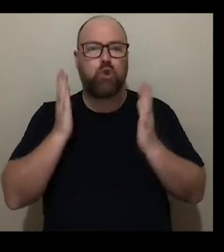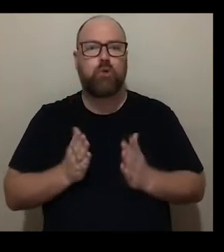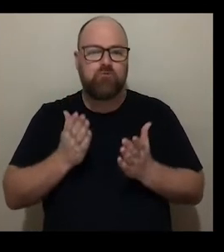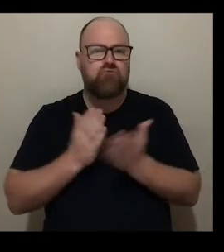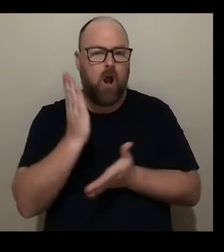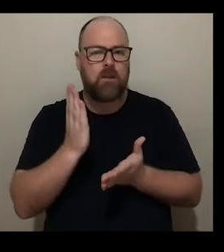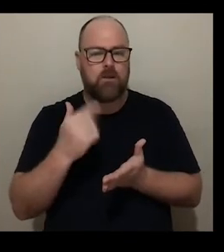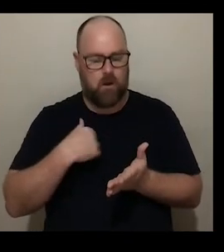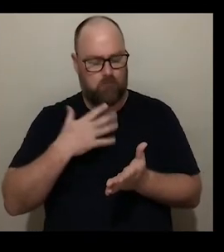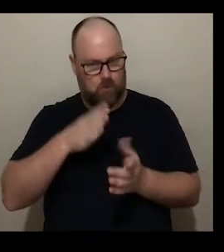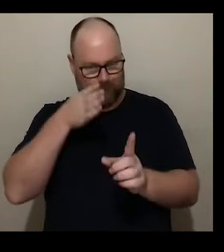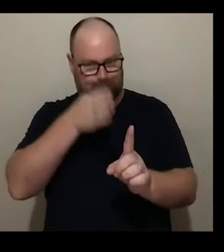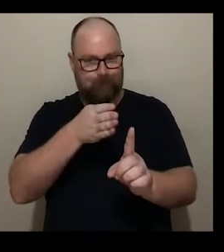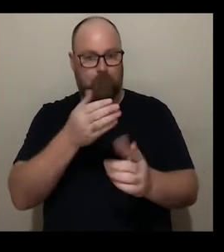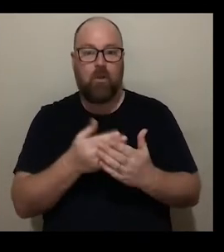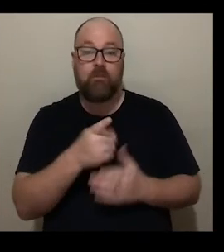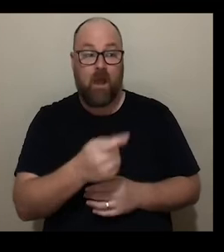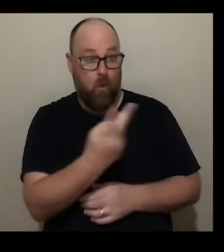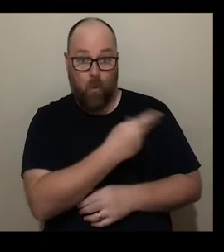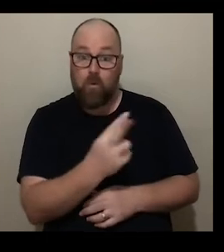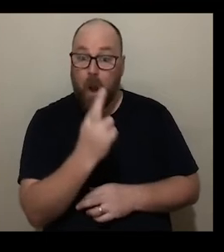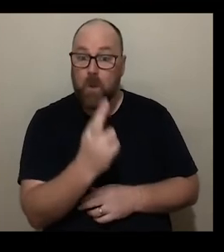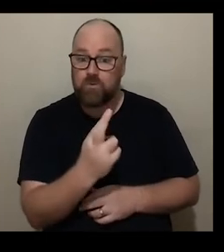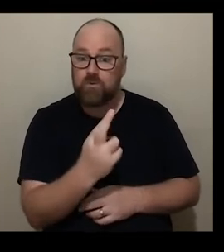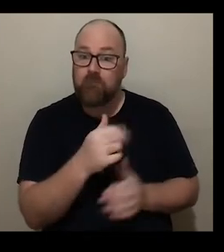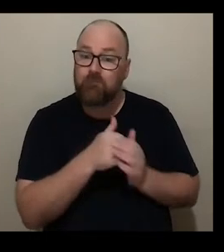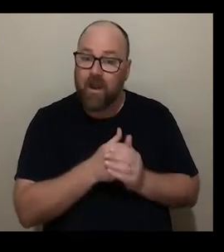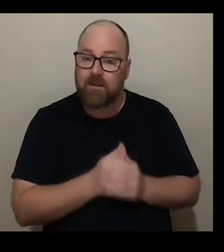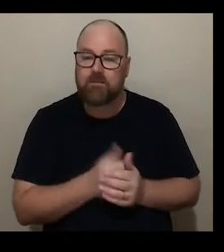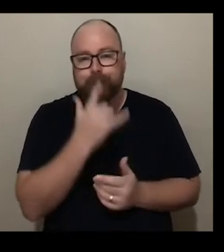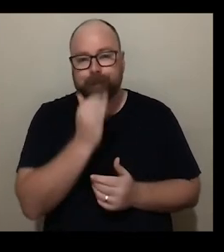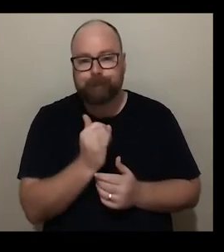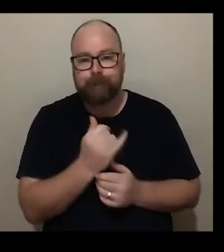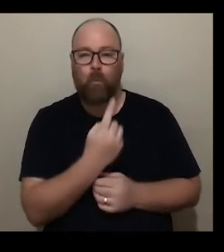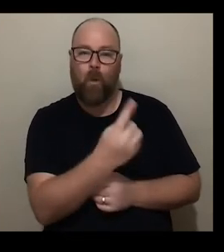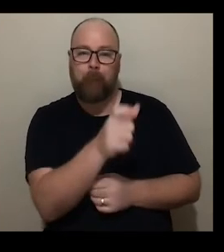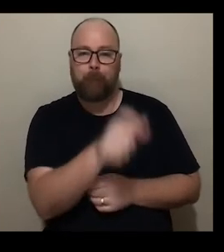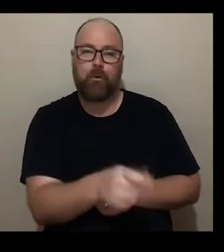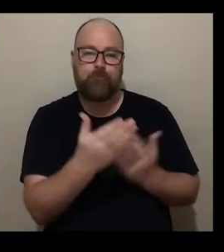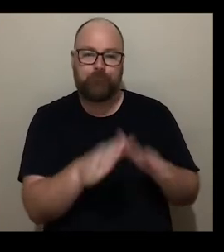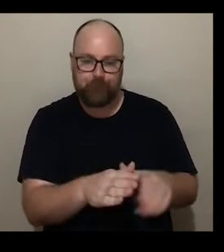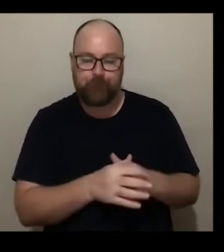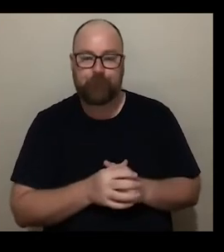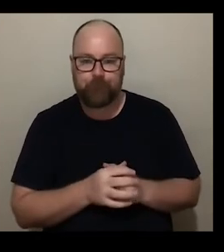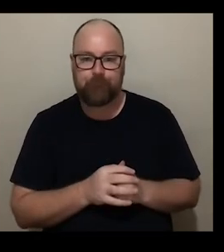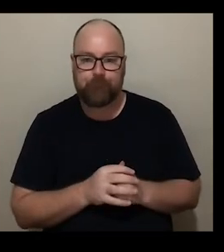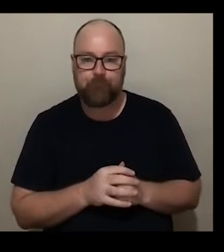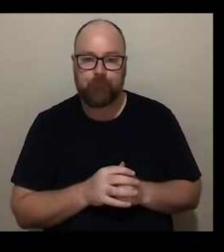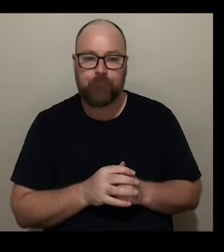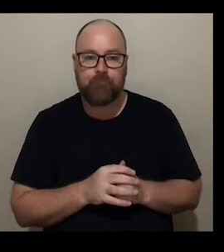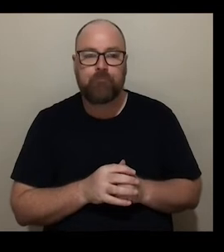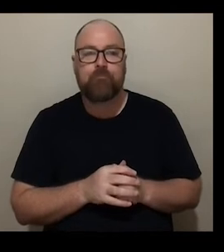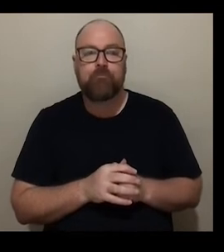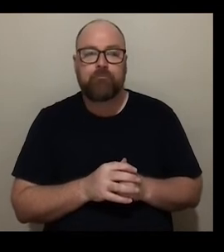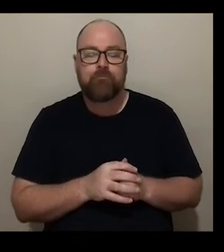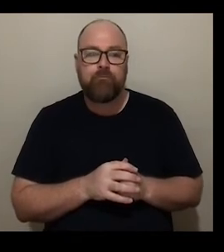to tackle and we've all stayed very close friends together sadly one of the group is no longer with us so we